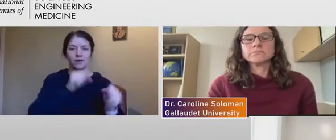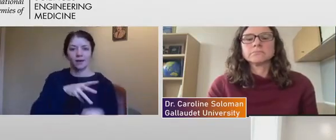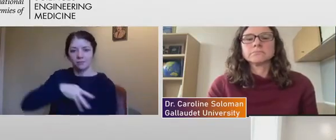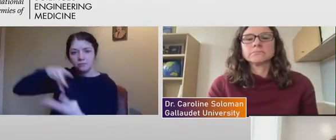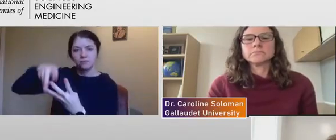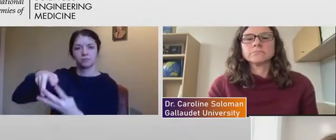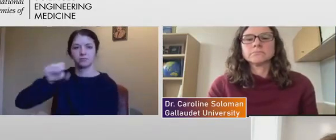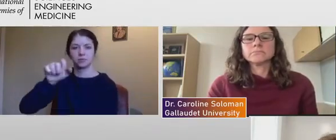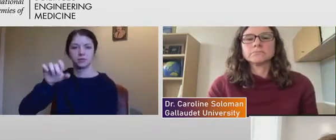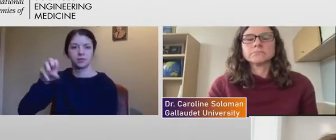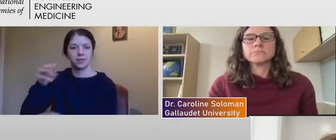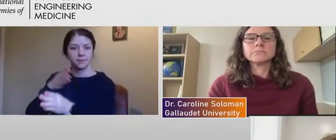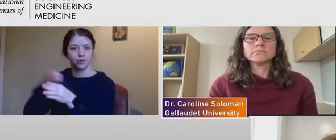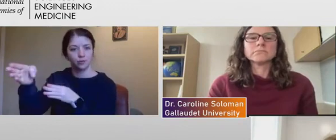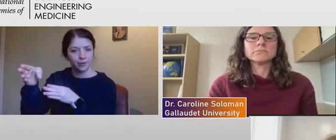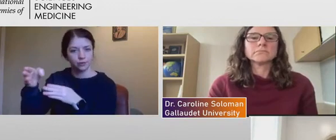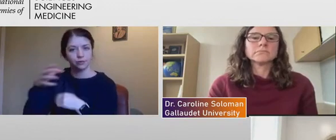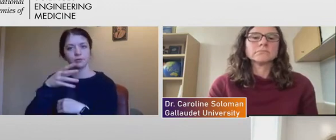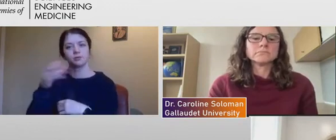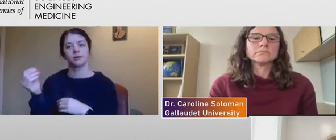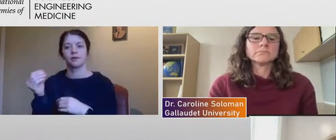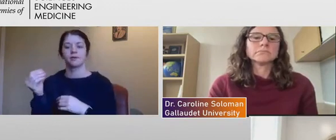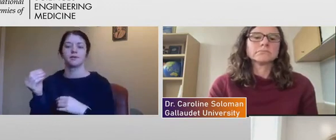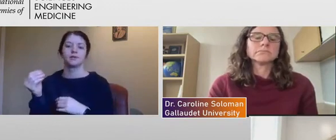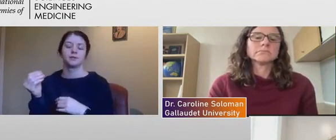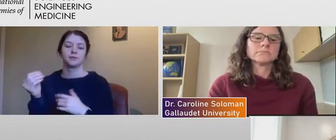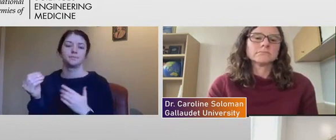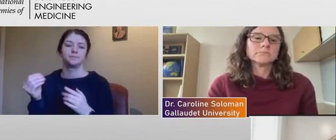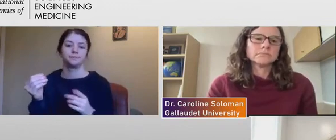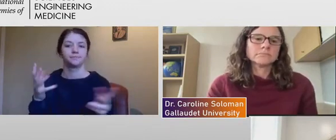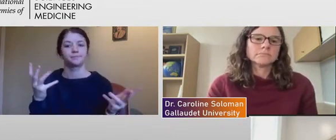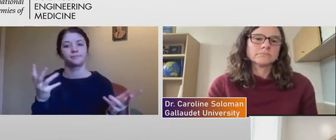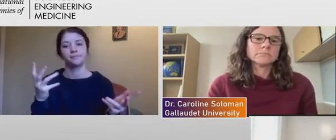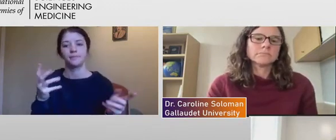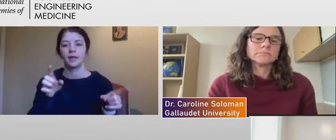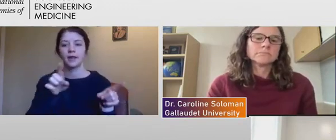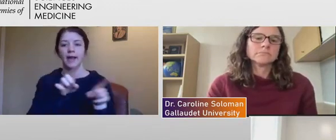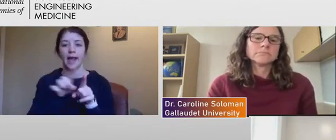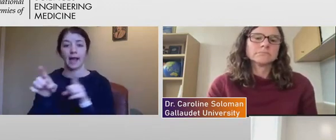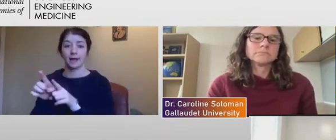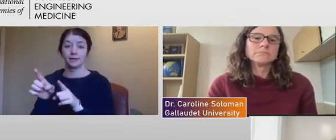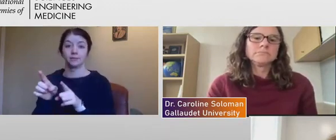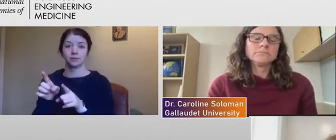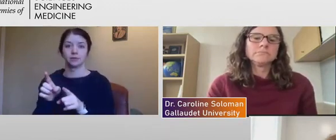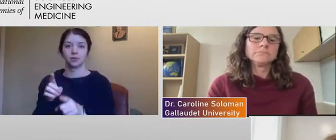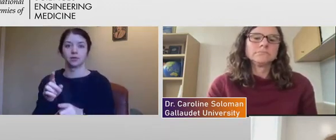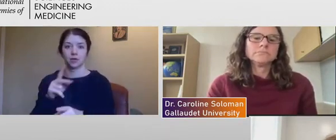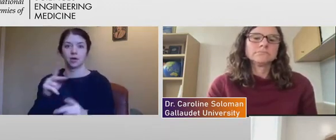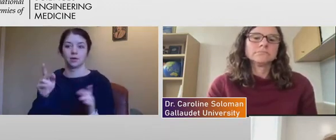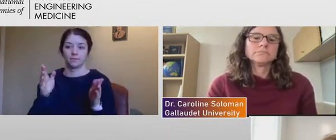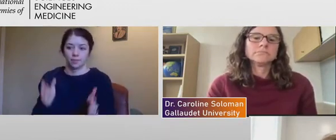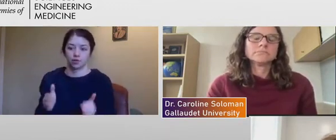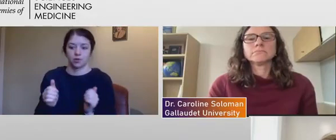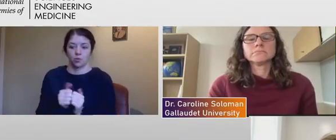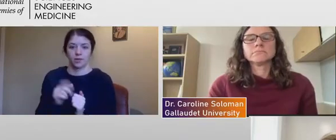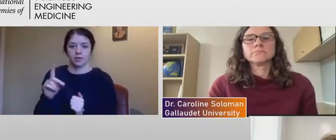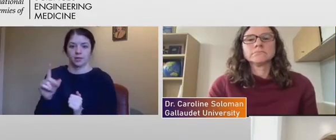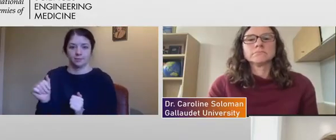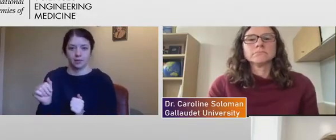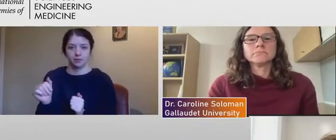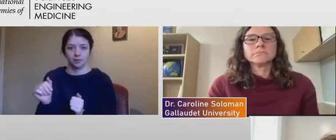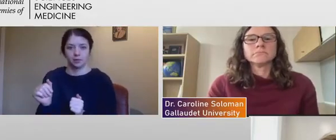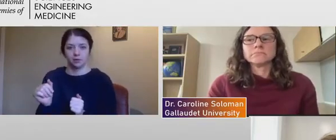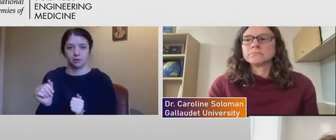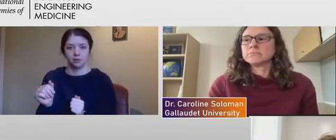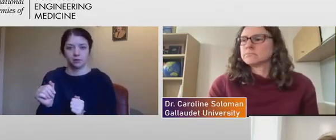careers. And, yeah, uh, as a, you know, person with disability, uh, being a student